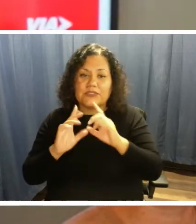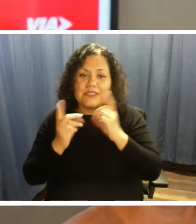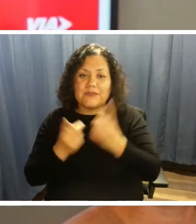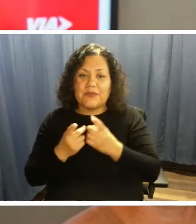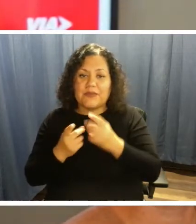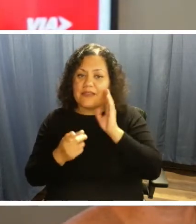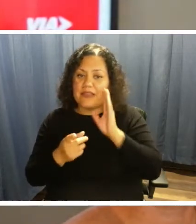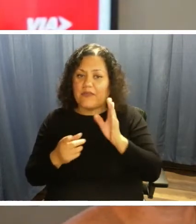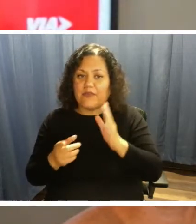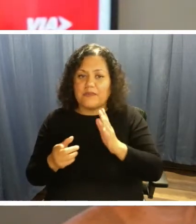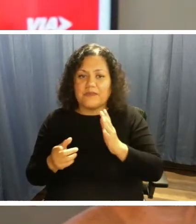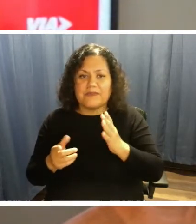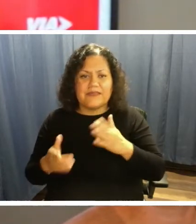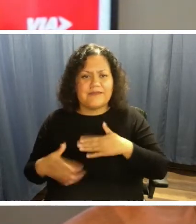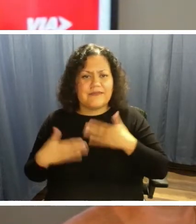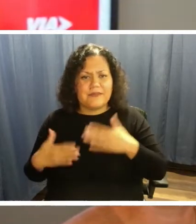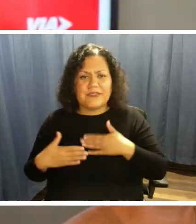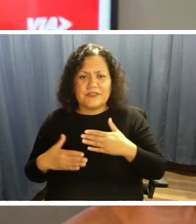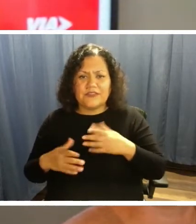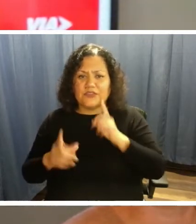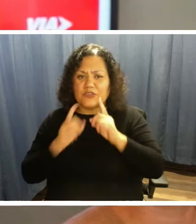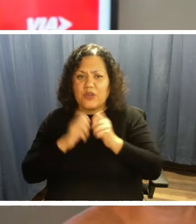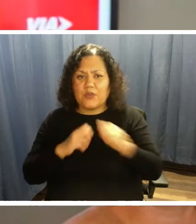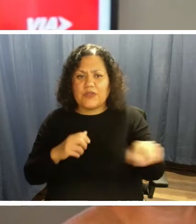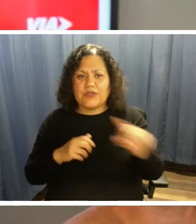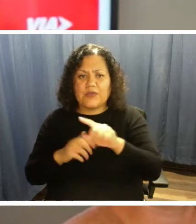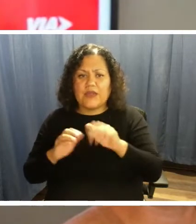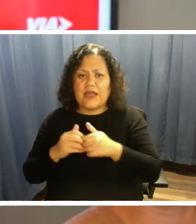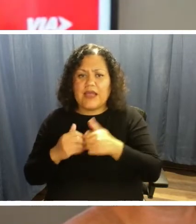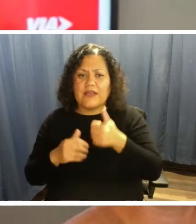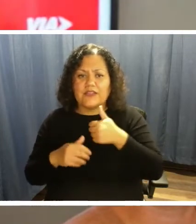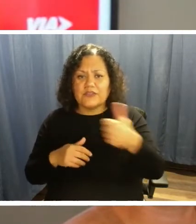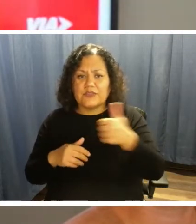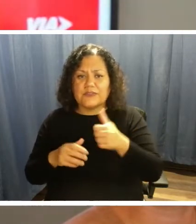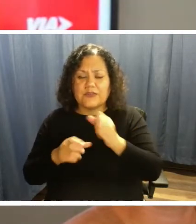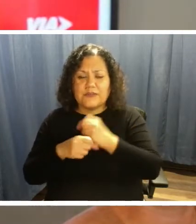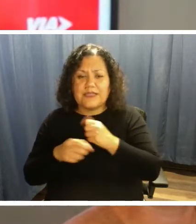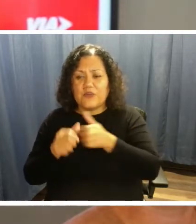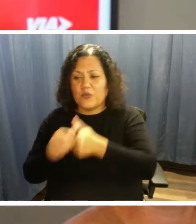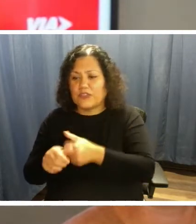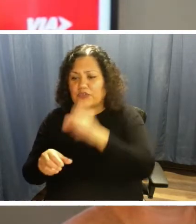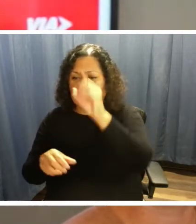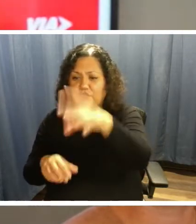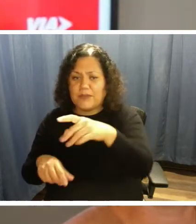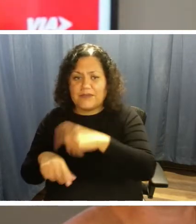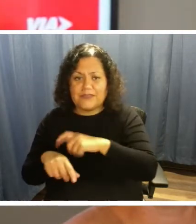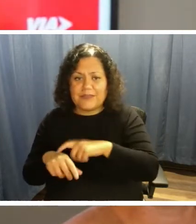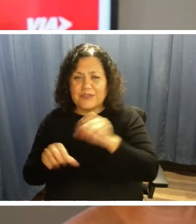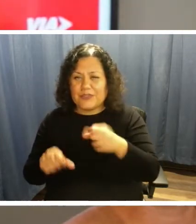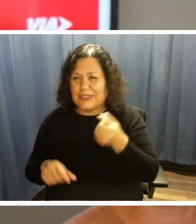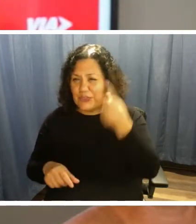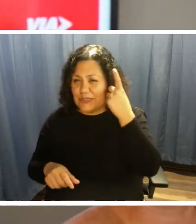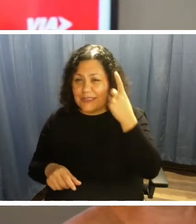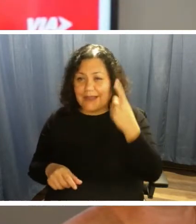to talk to you about how the trips are made by drop-off, so that you can understand that it's based on